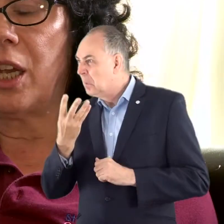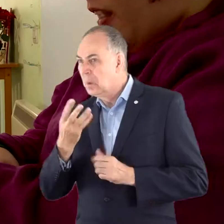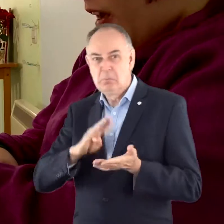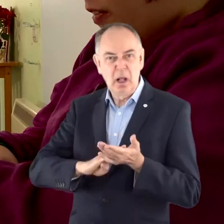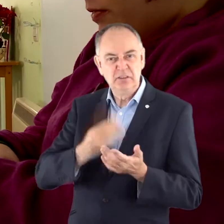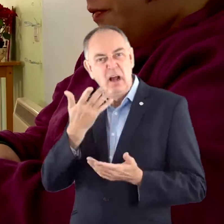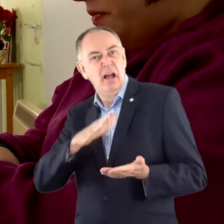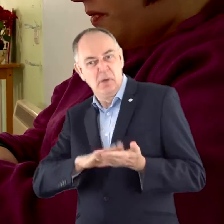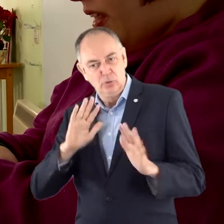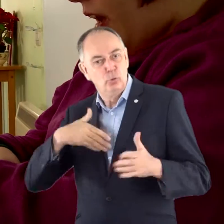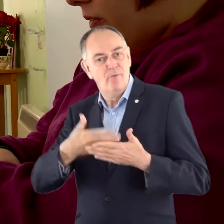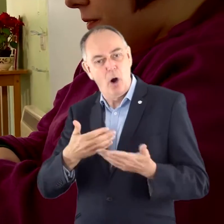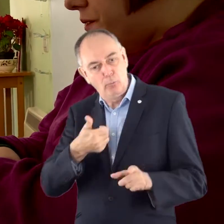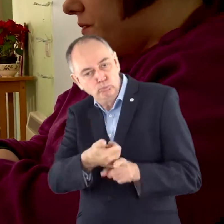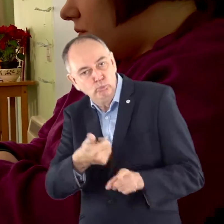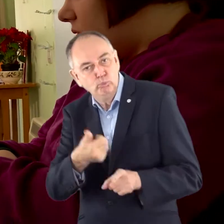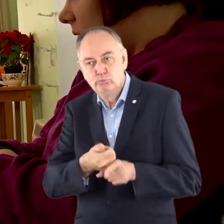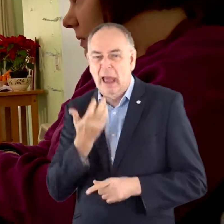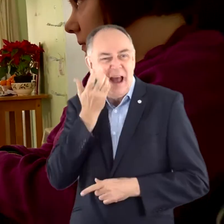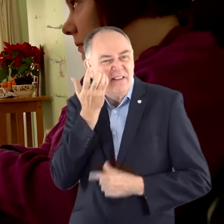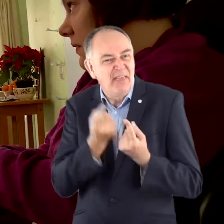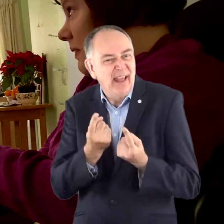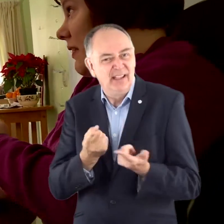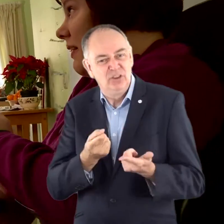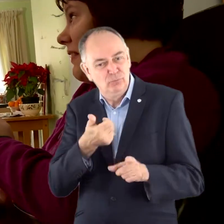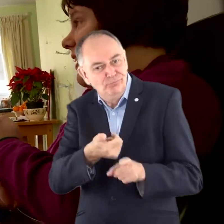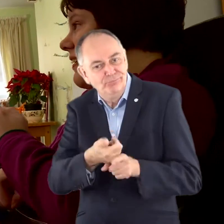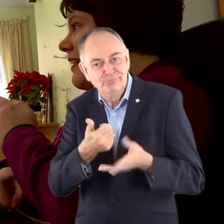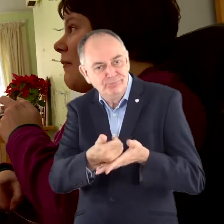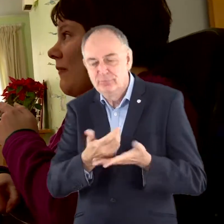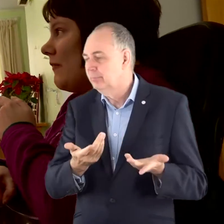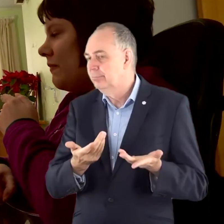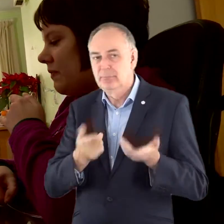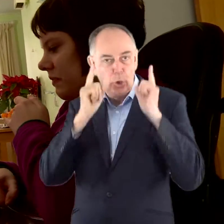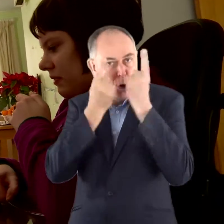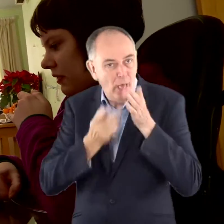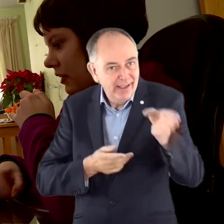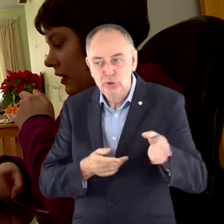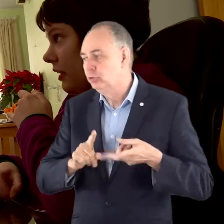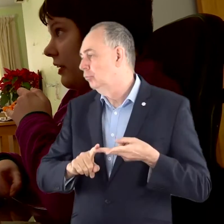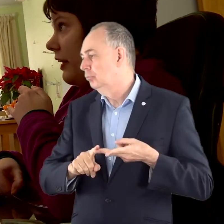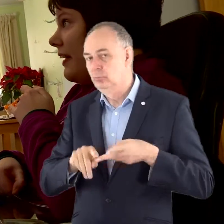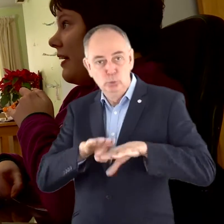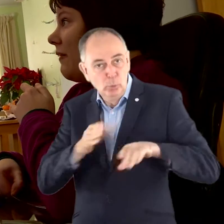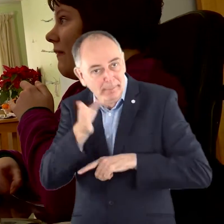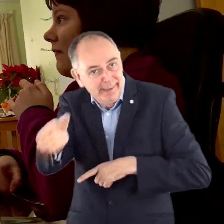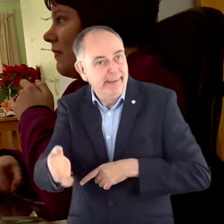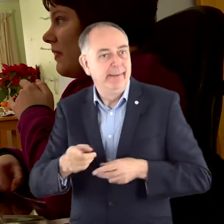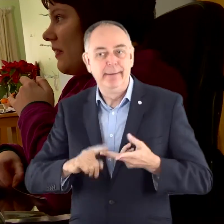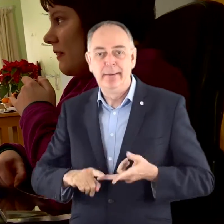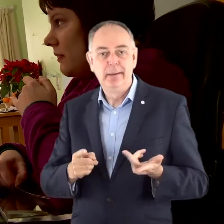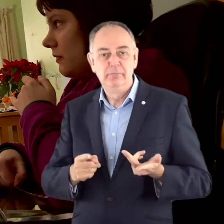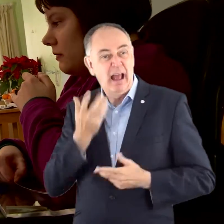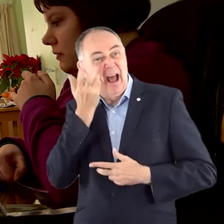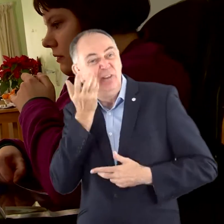going to college, going swimming, just general day-to-day things. The